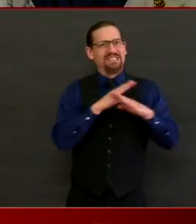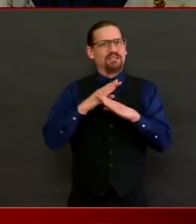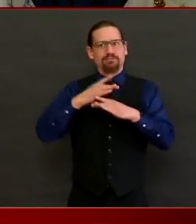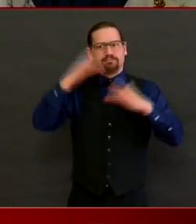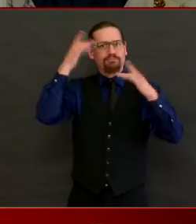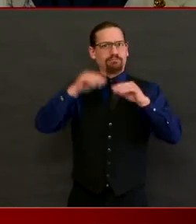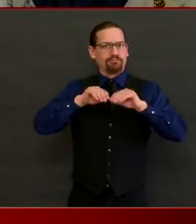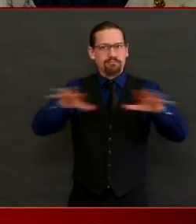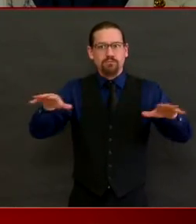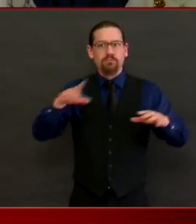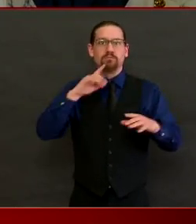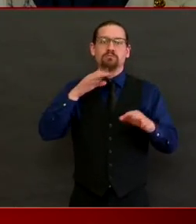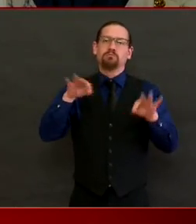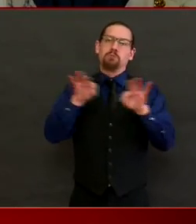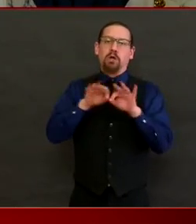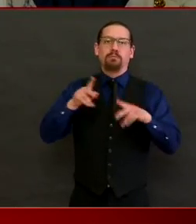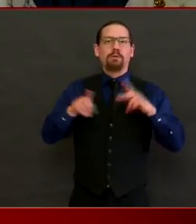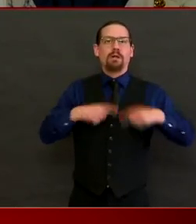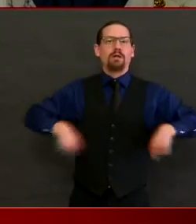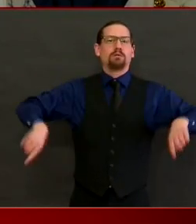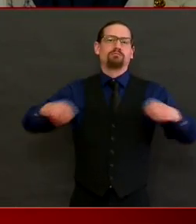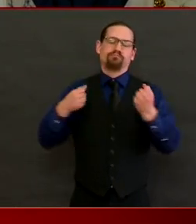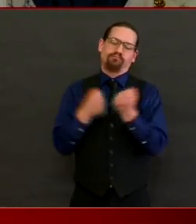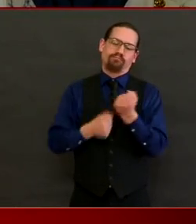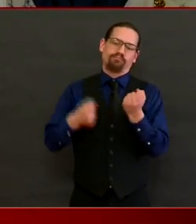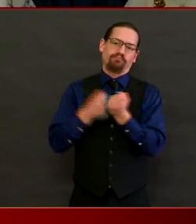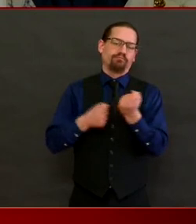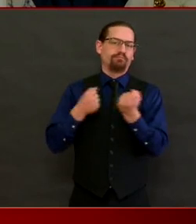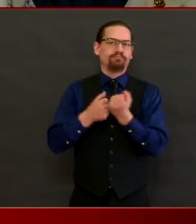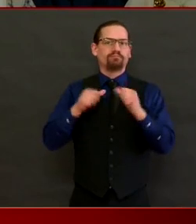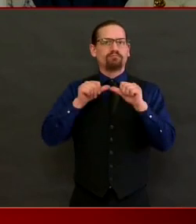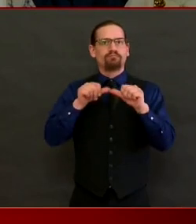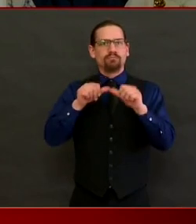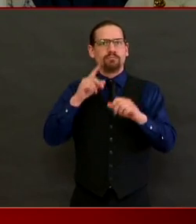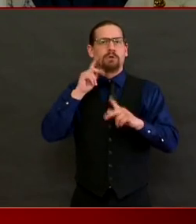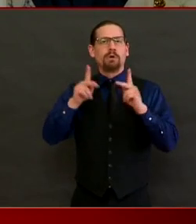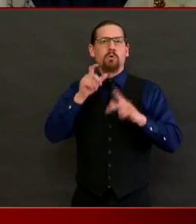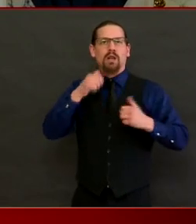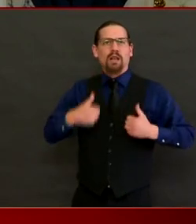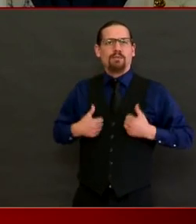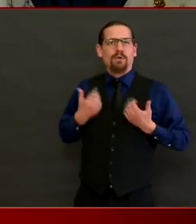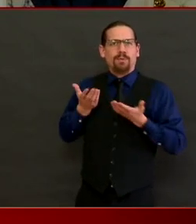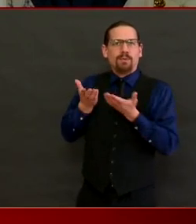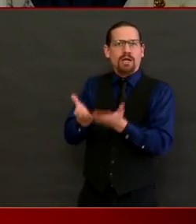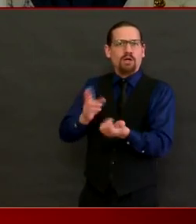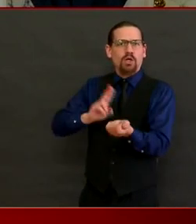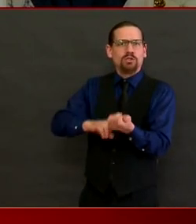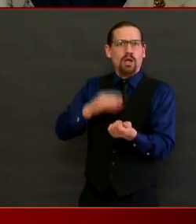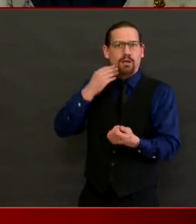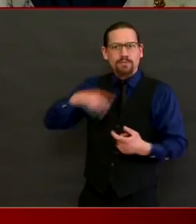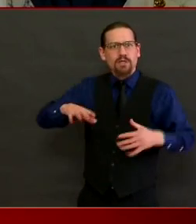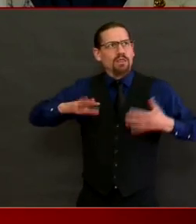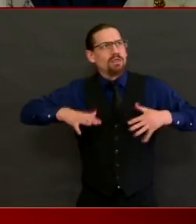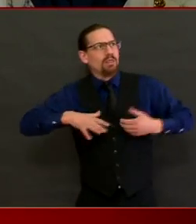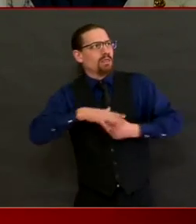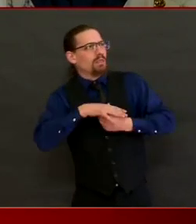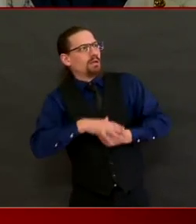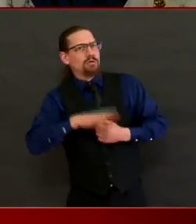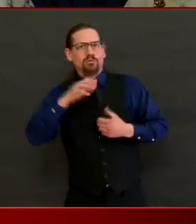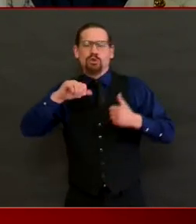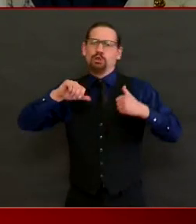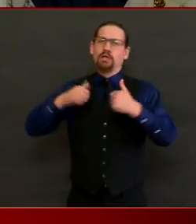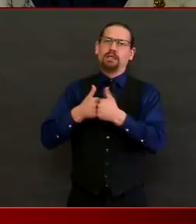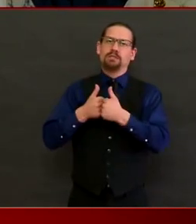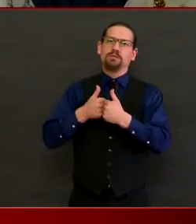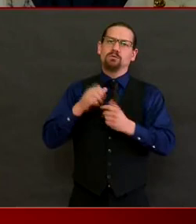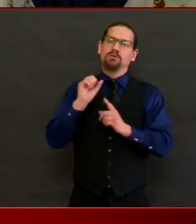setting communities. Knowing that this is a challenging situation. It's important for the staff who